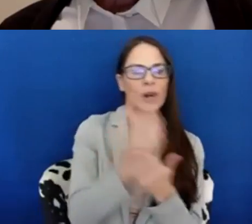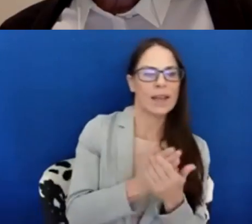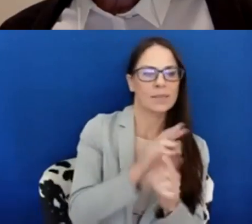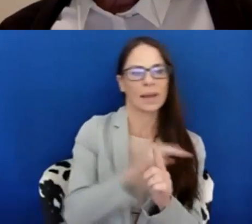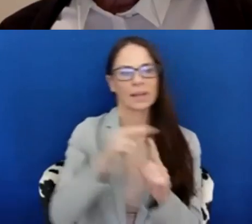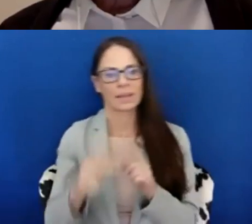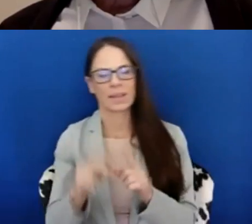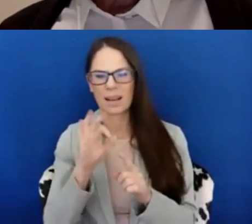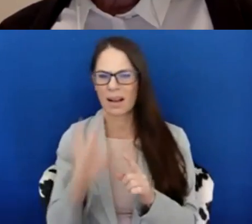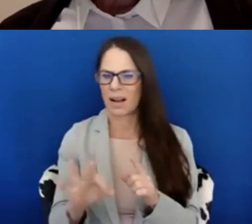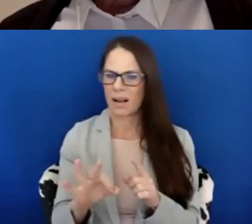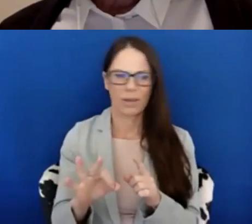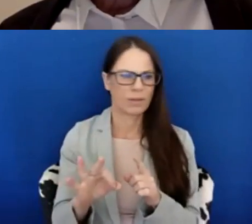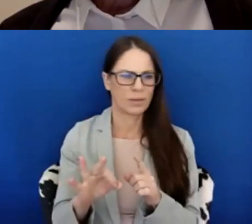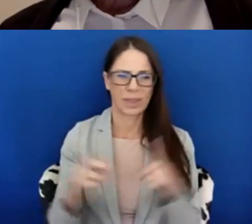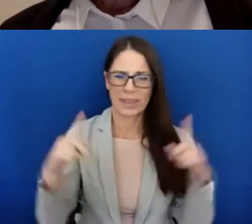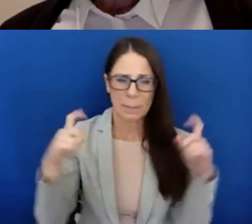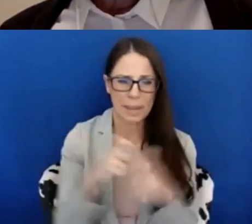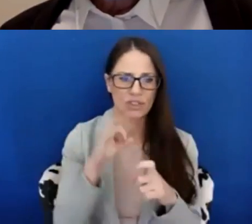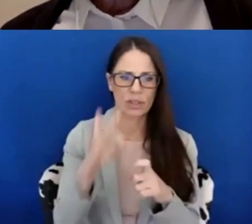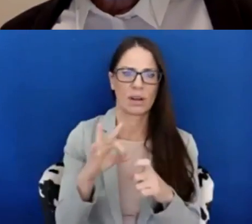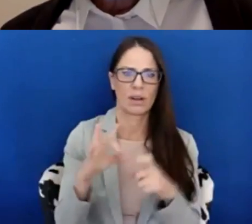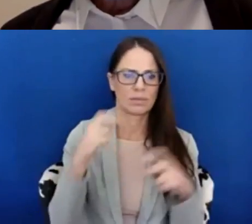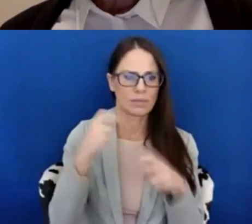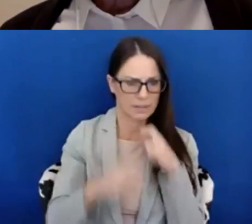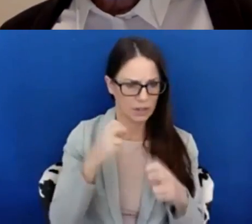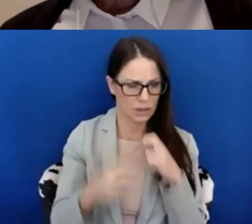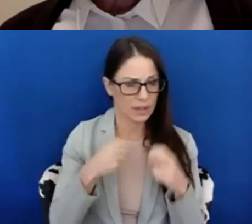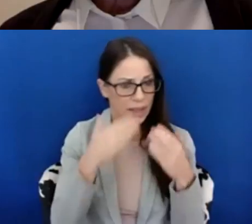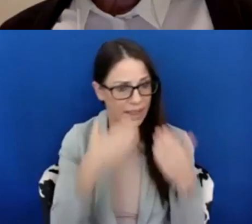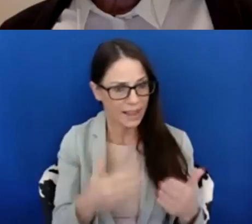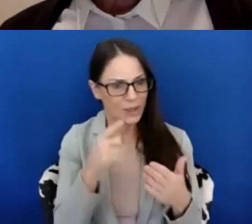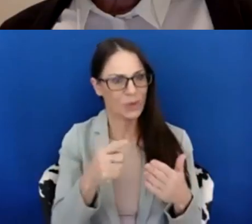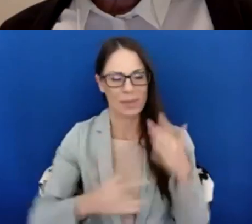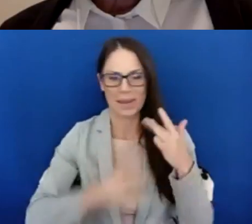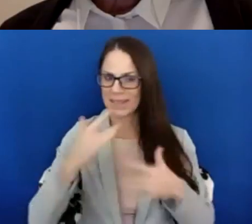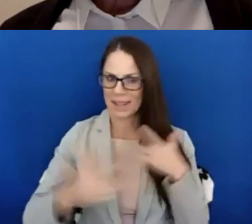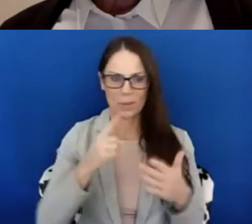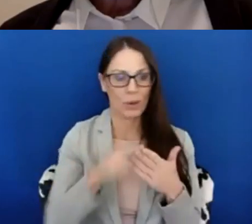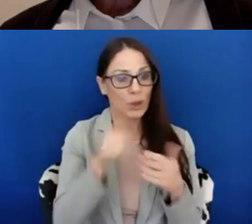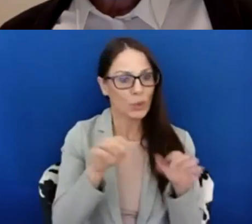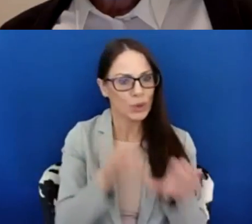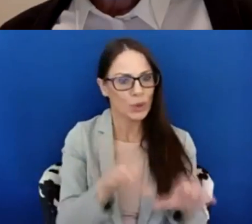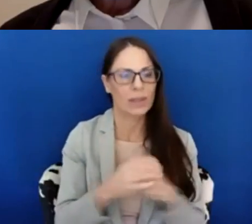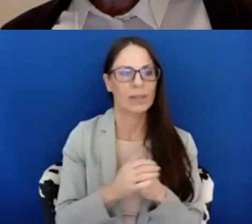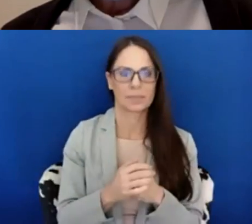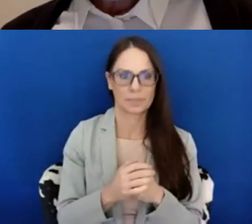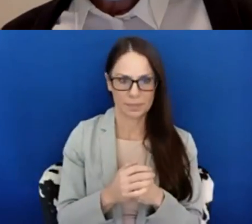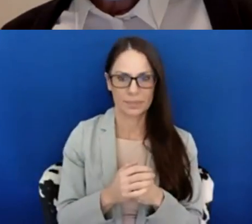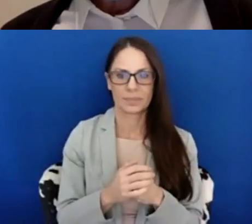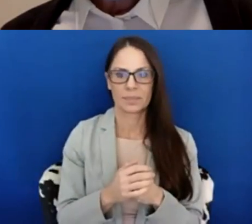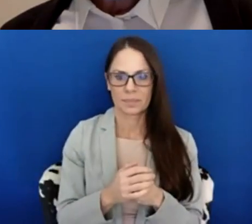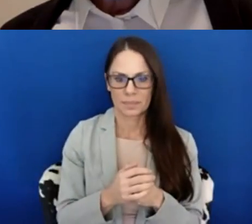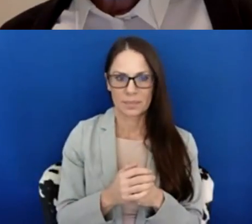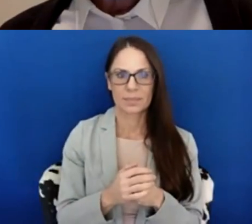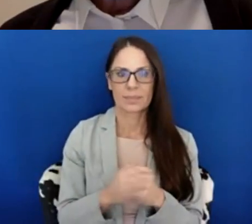difficulties. And I, I really thank you, Joe. I'm very excited about what you said you were doing, uh, because, and, and I